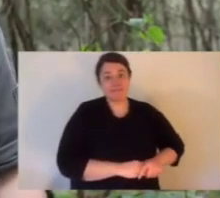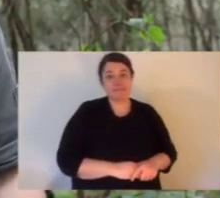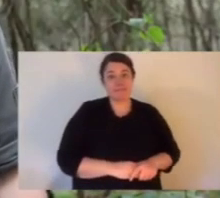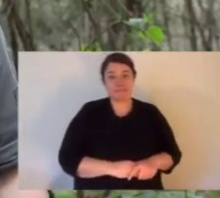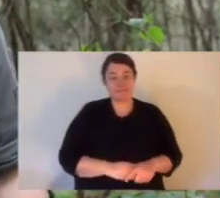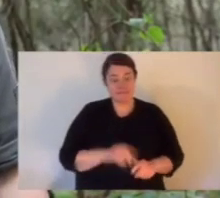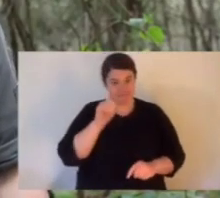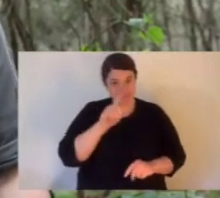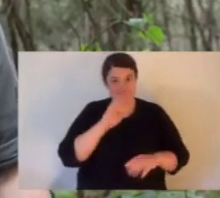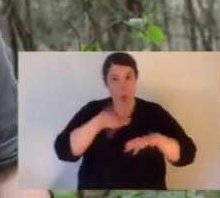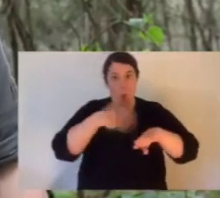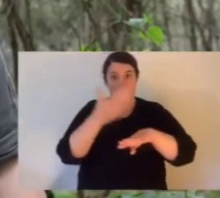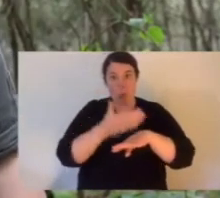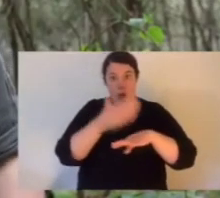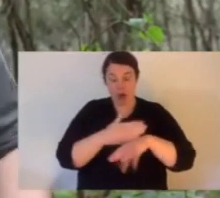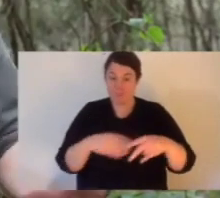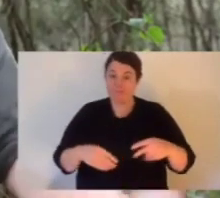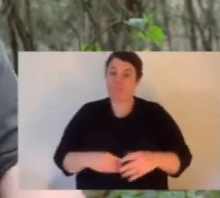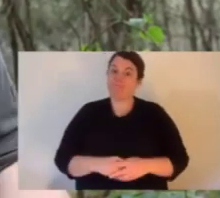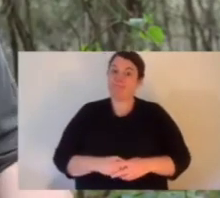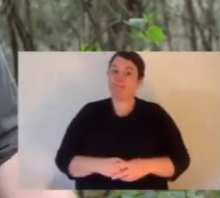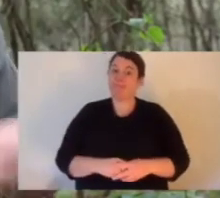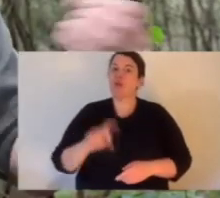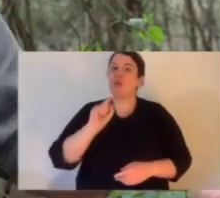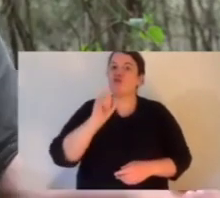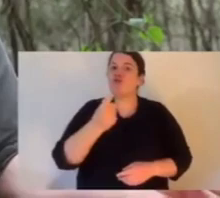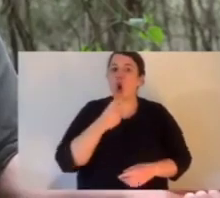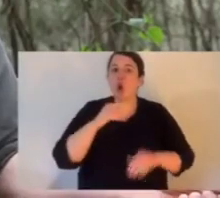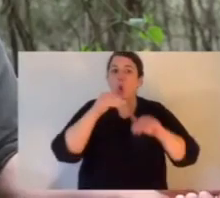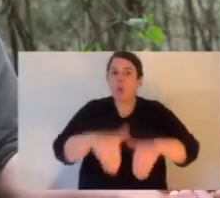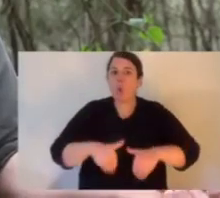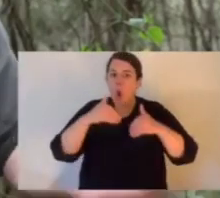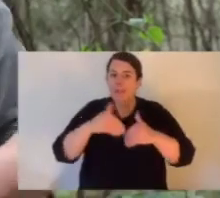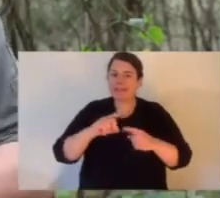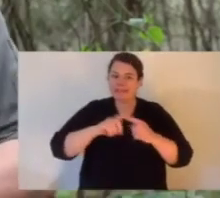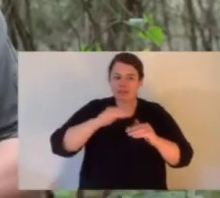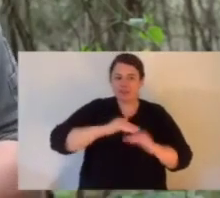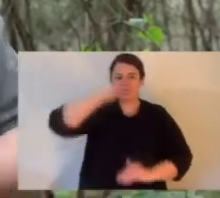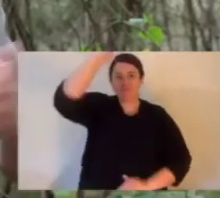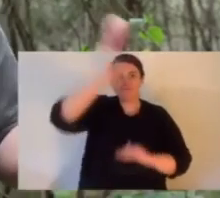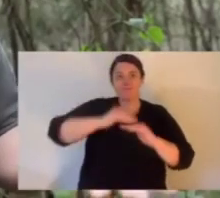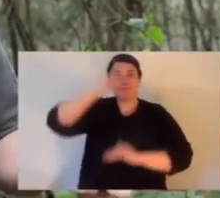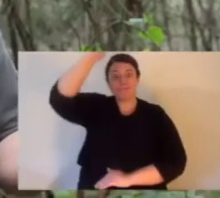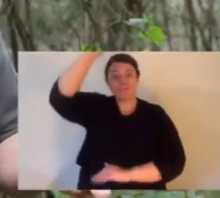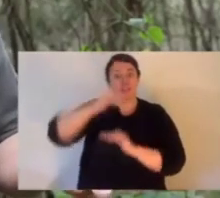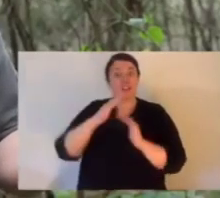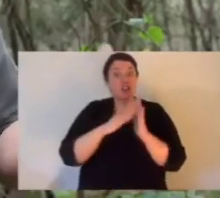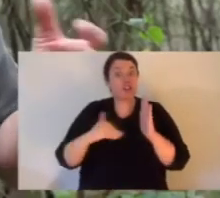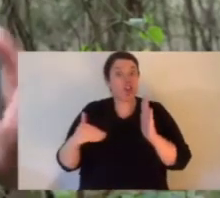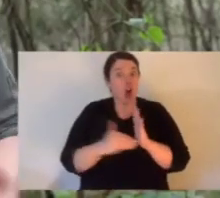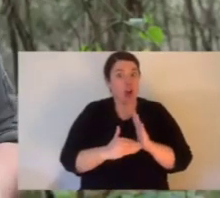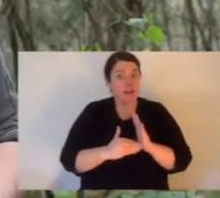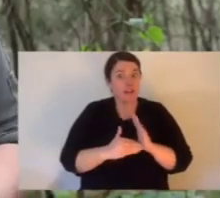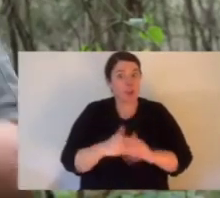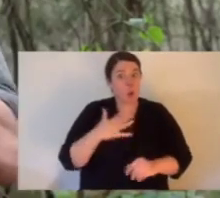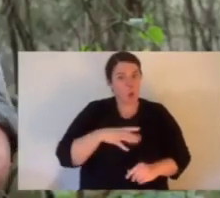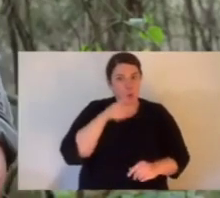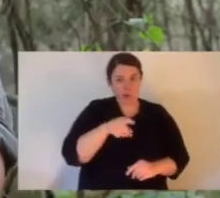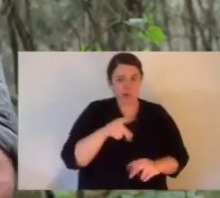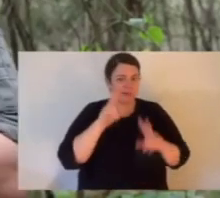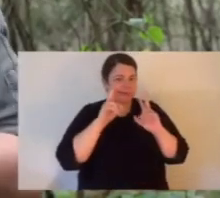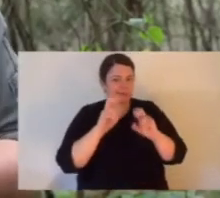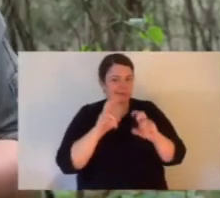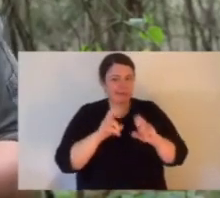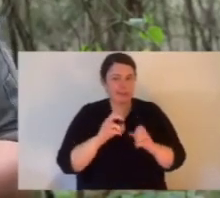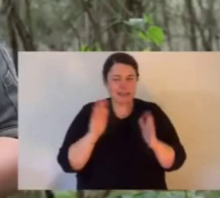up on the rocks and mum will go down and feed and get a big drink of water. And you know in some of the hotter environments mum actually comes